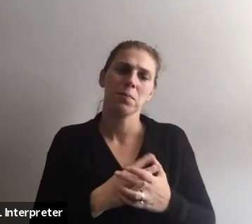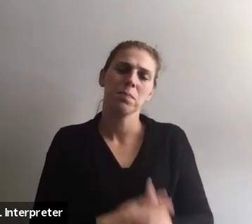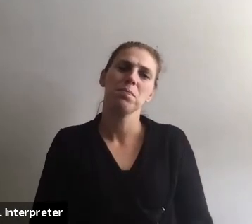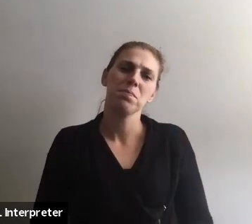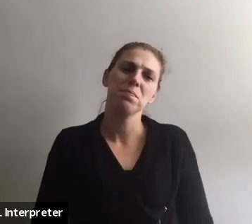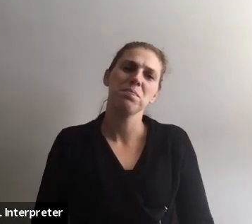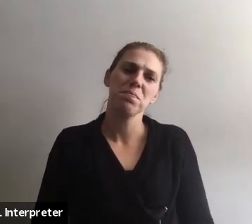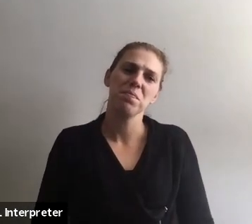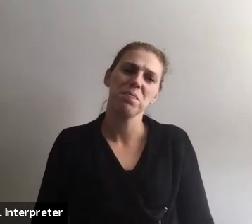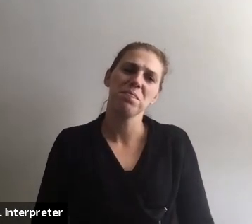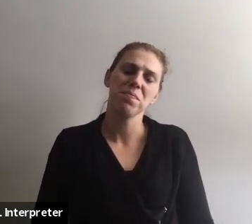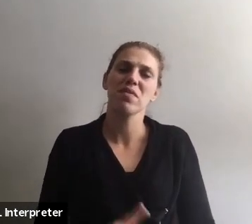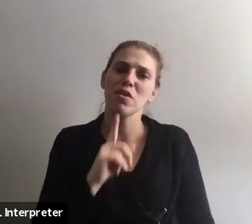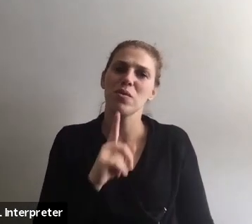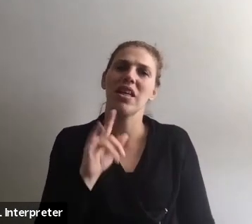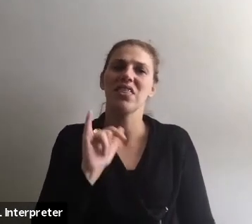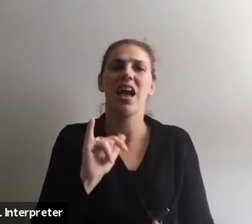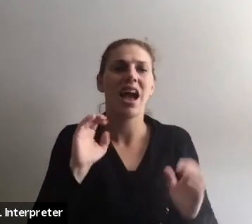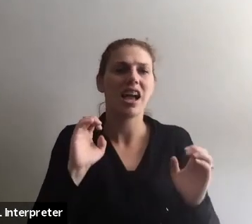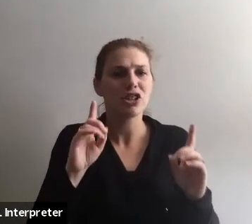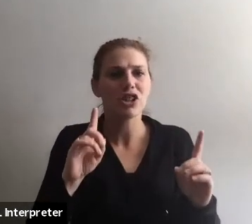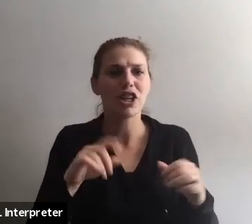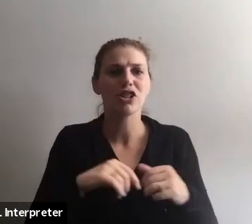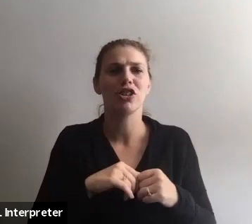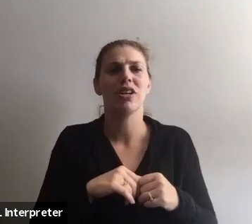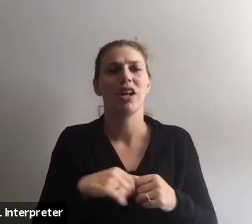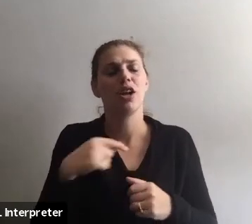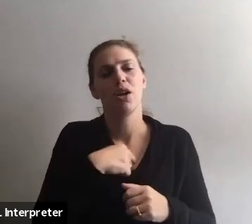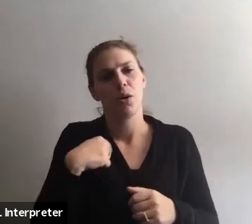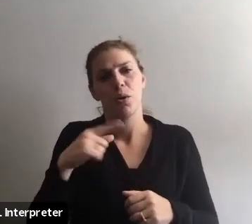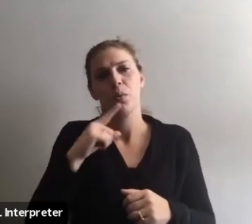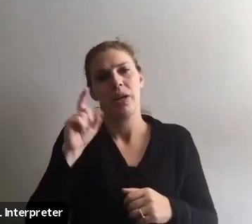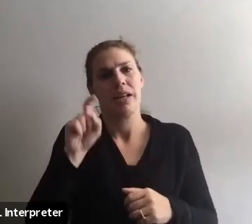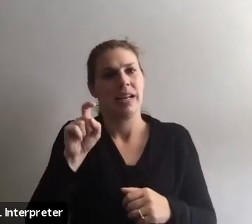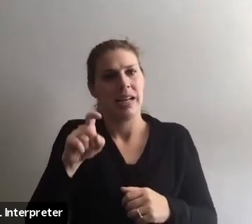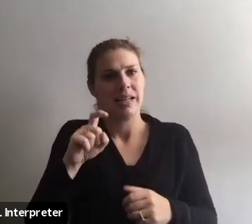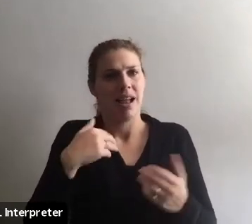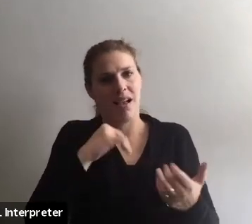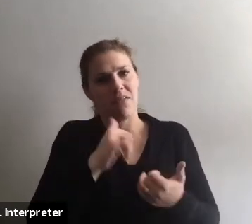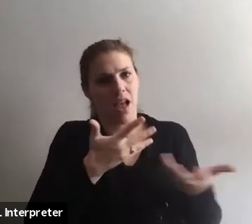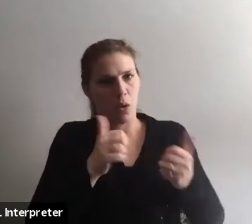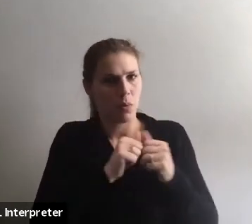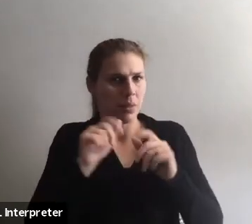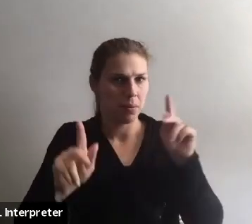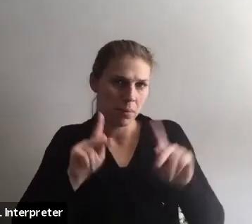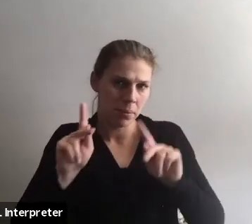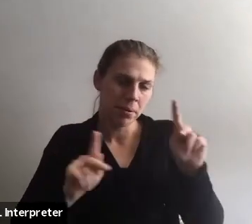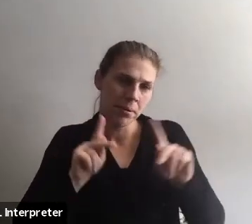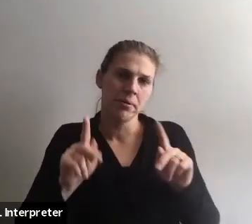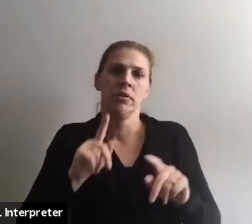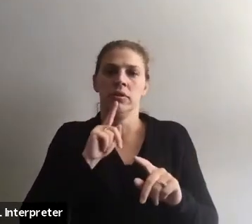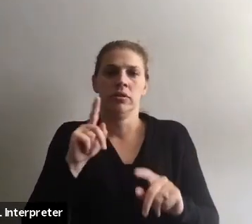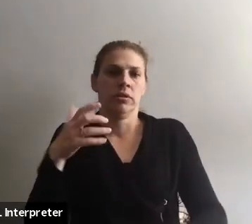um, that education that, you know, we really need to have with people. And, and it's, it's, it's very